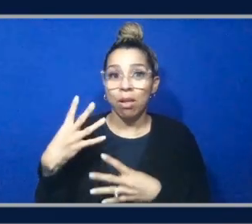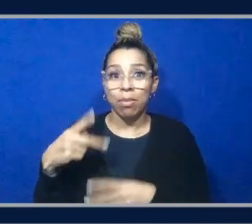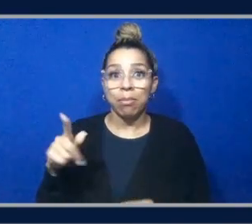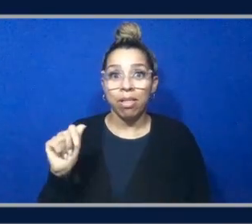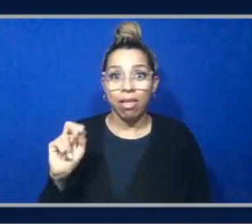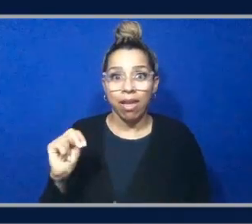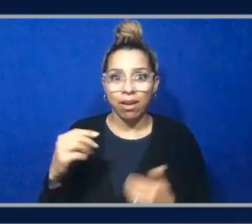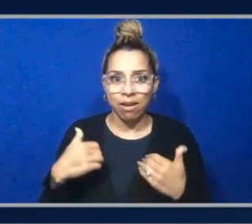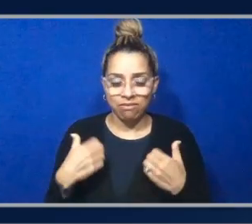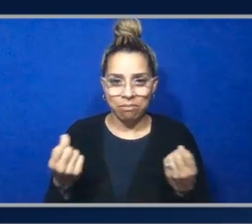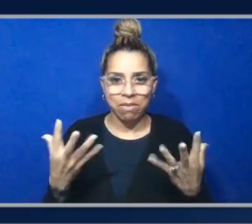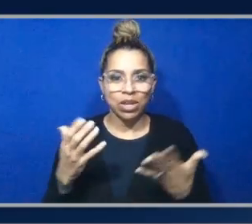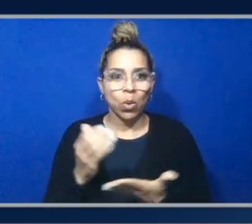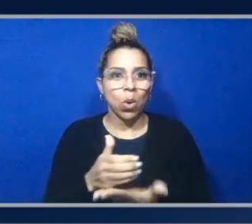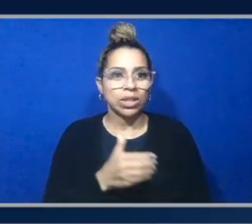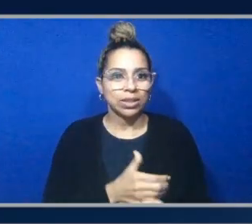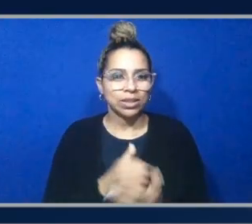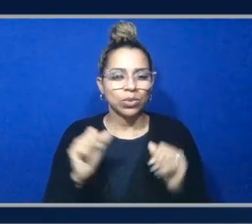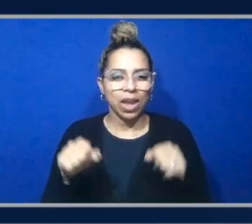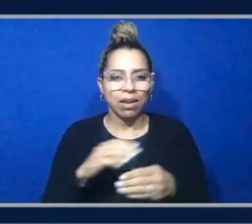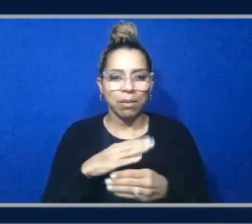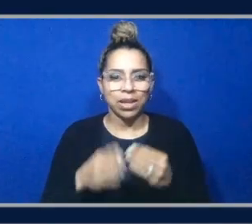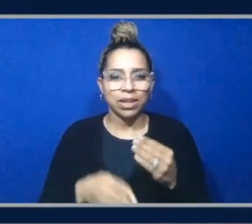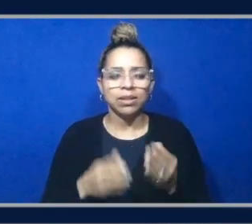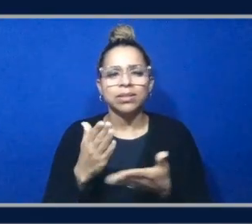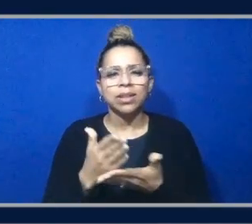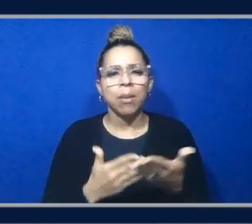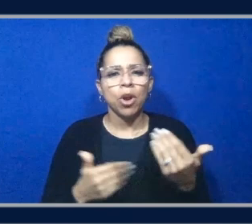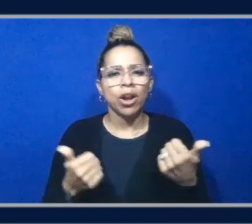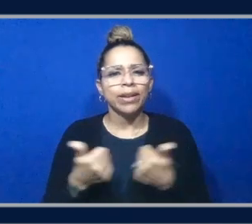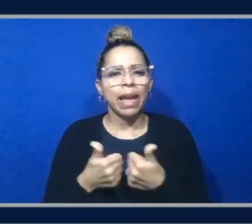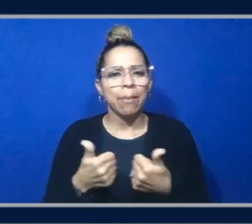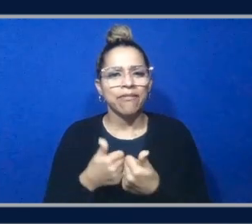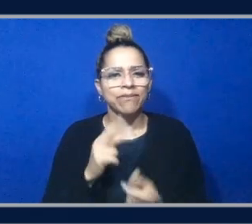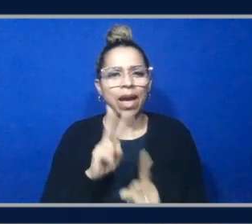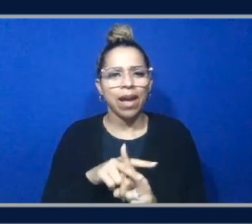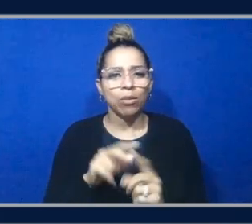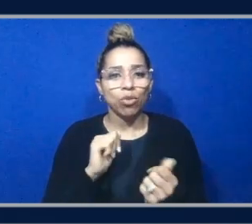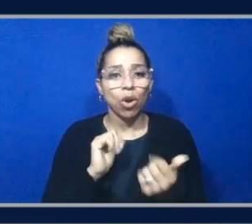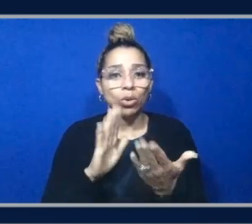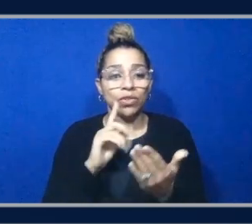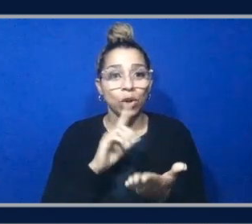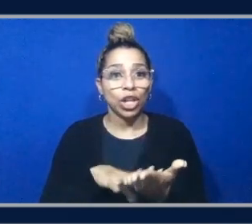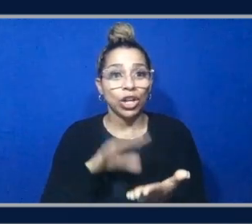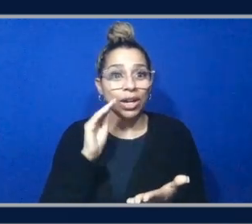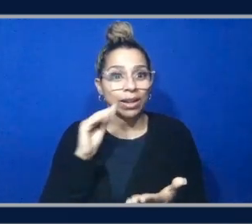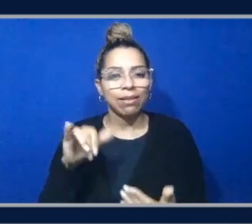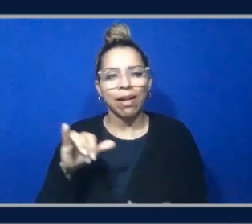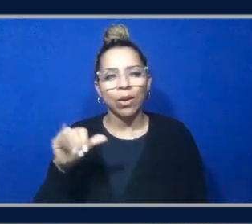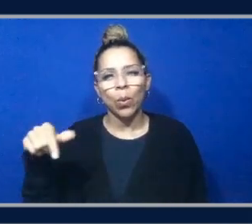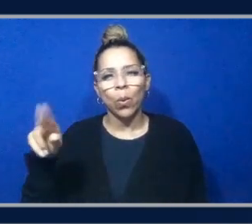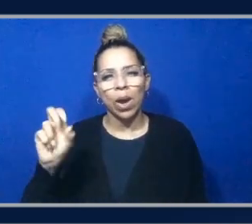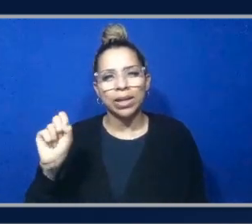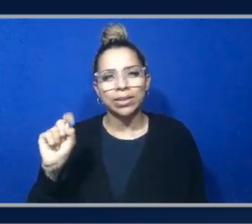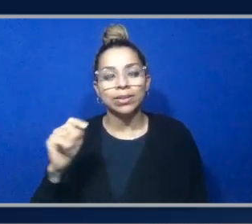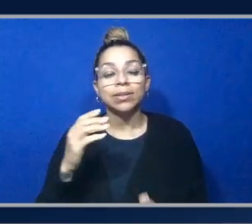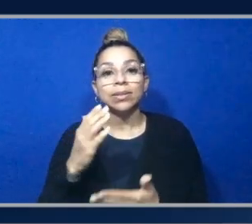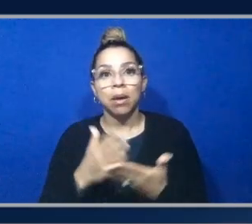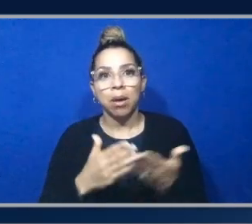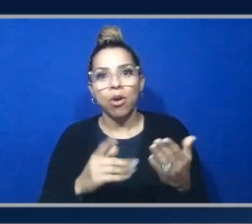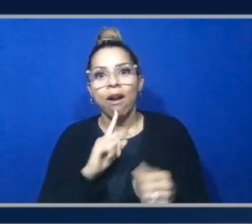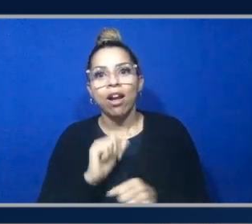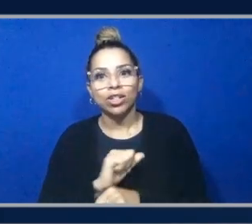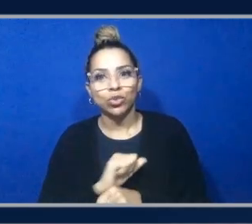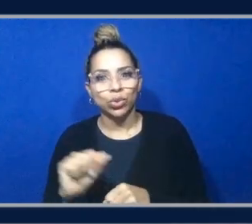courses you can complete. Some are gamified approaches to learning or flood quests. Some are actual courses with sometimes an instructor or camera